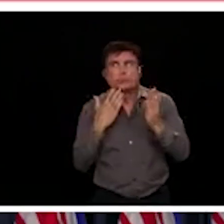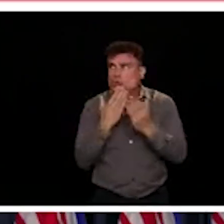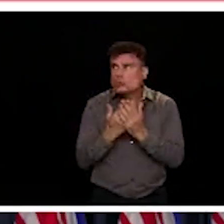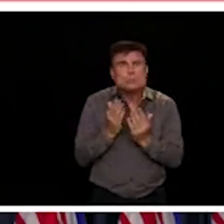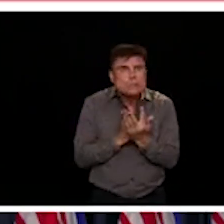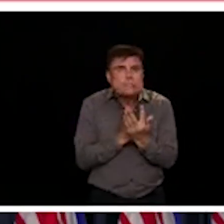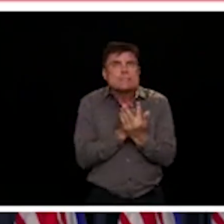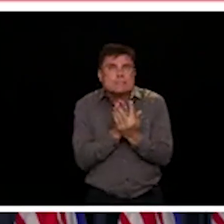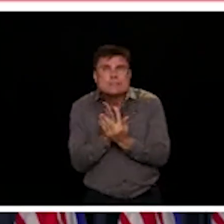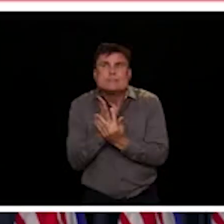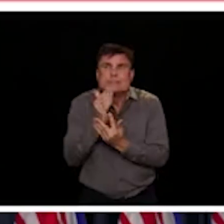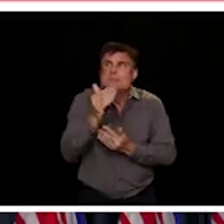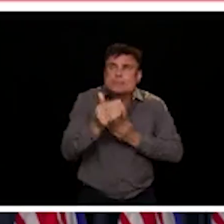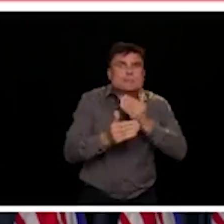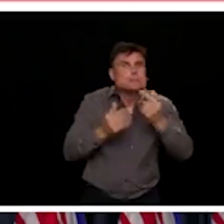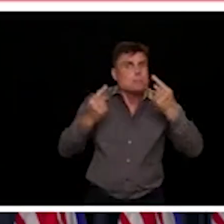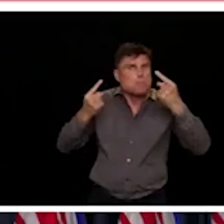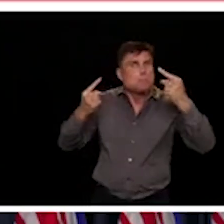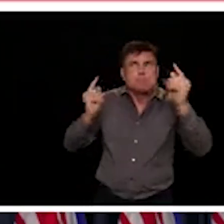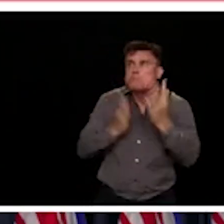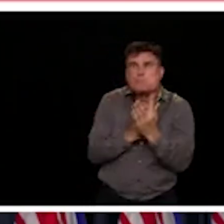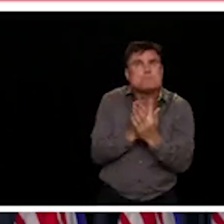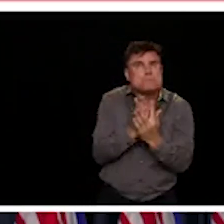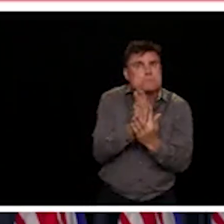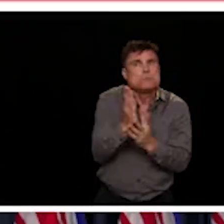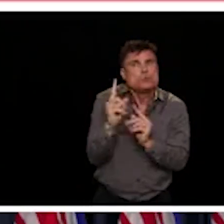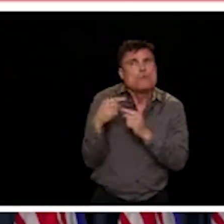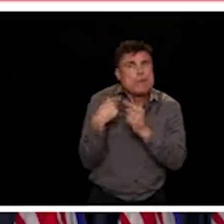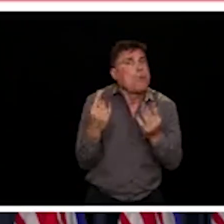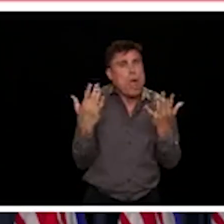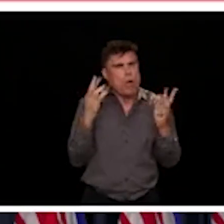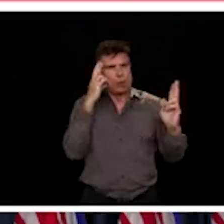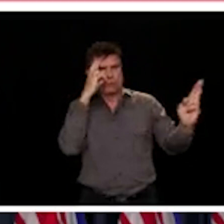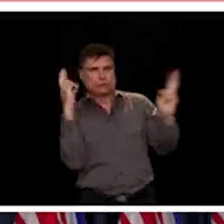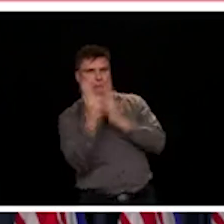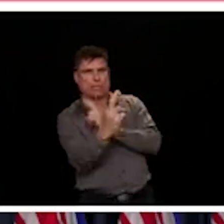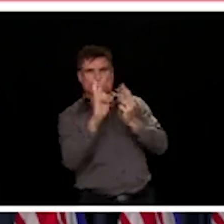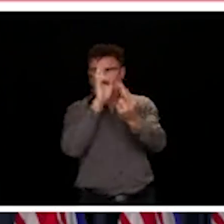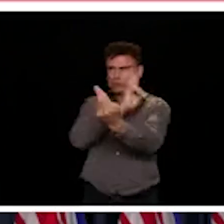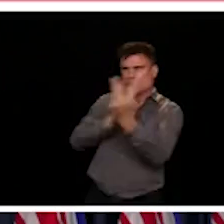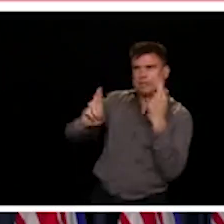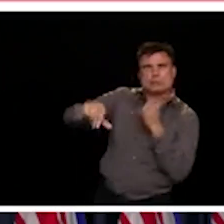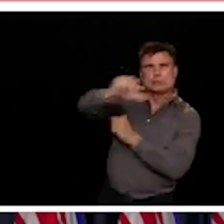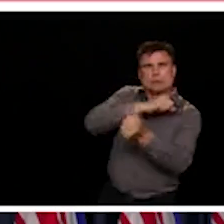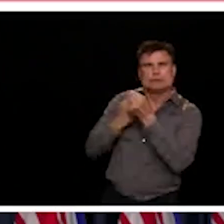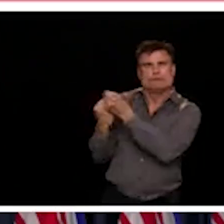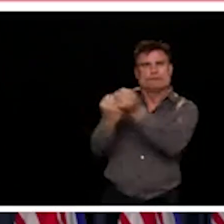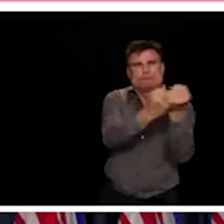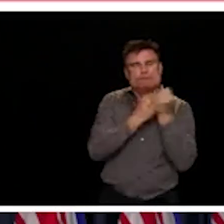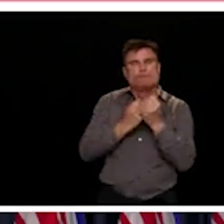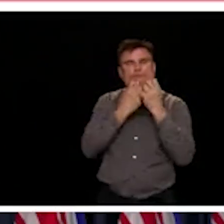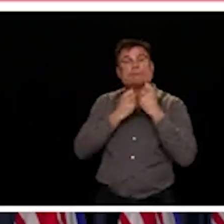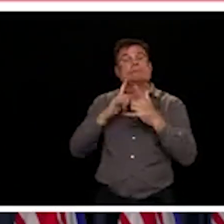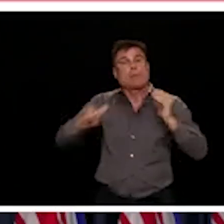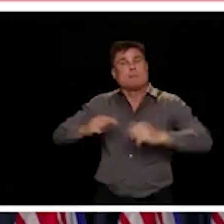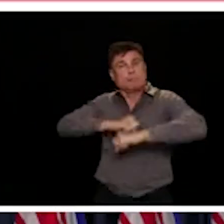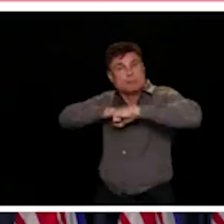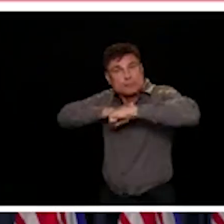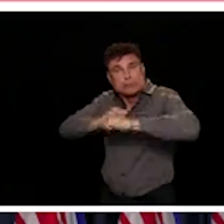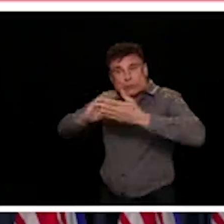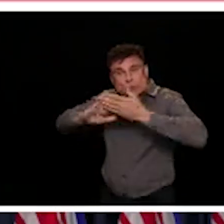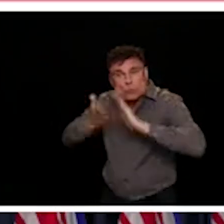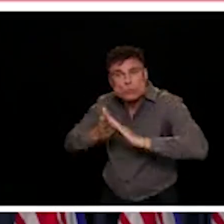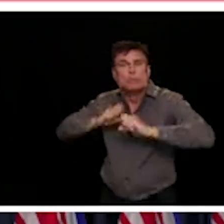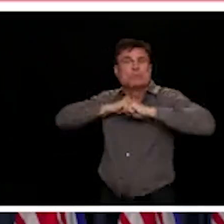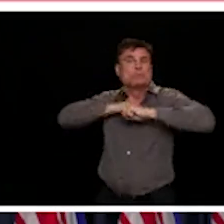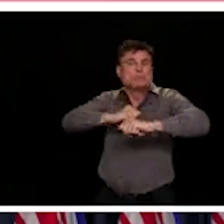our province, our community, our elders and our families. Let's continue to find that balance and to maintain that balance